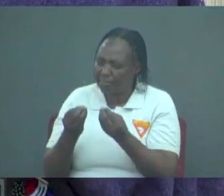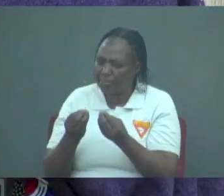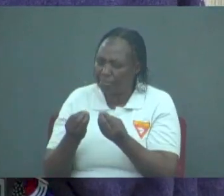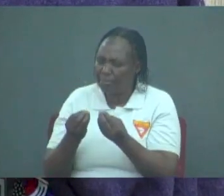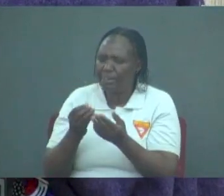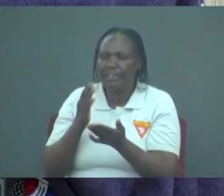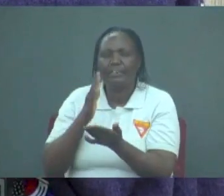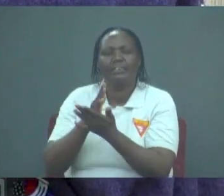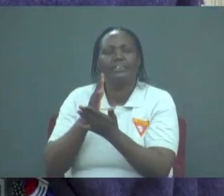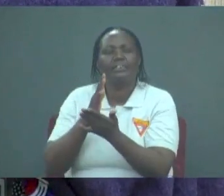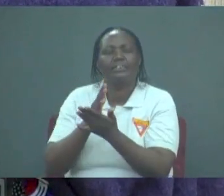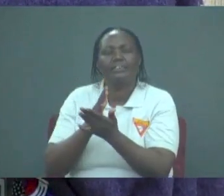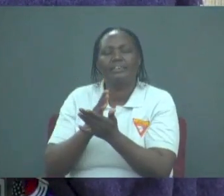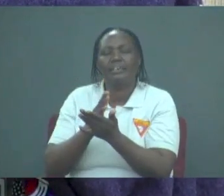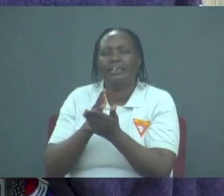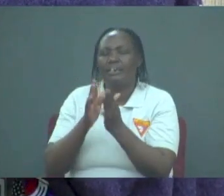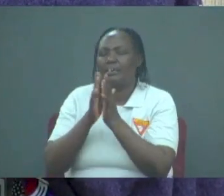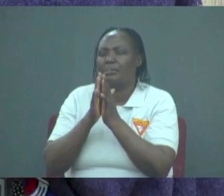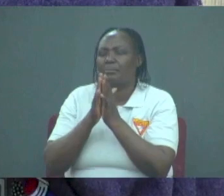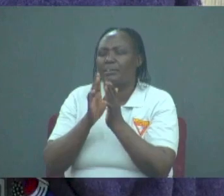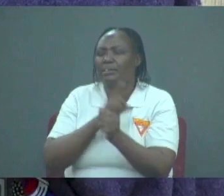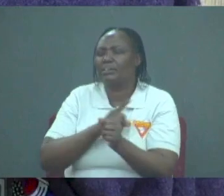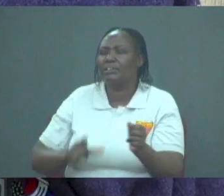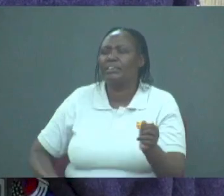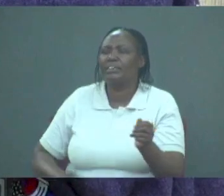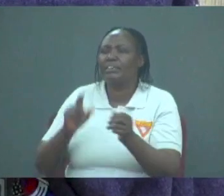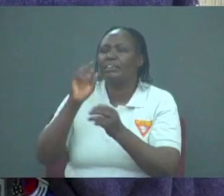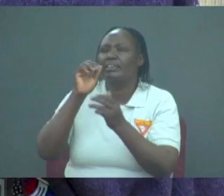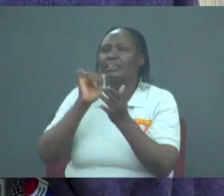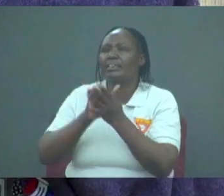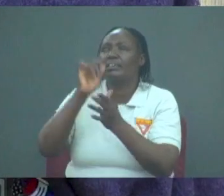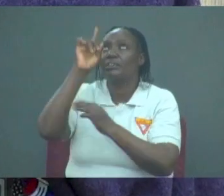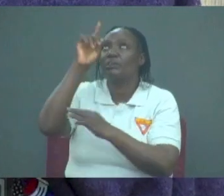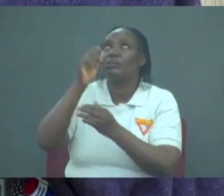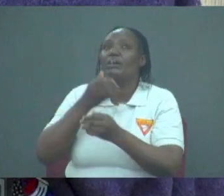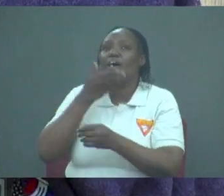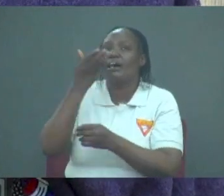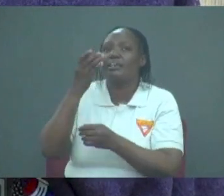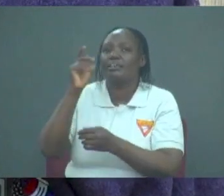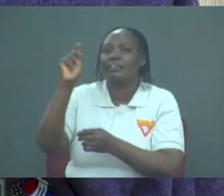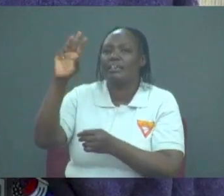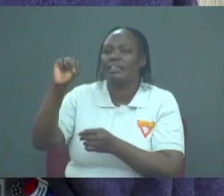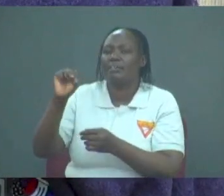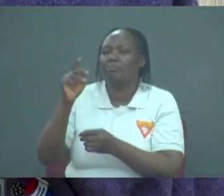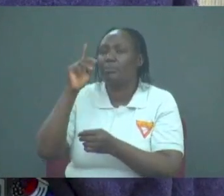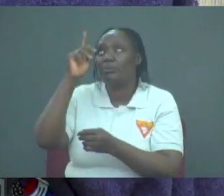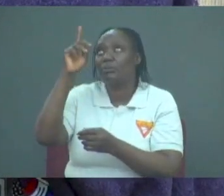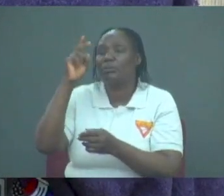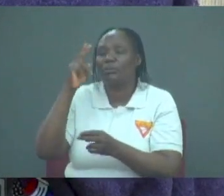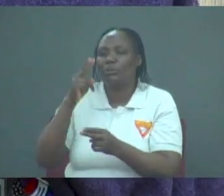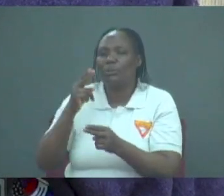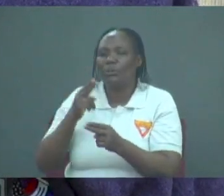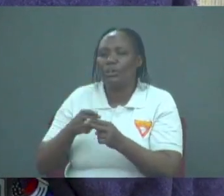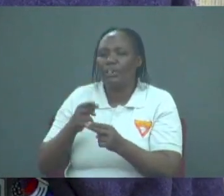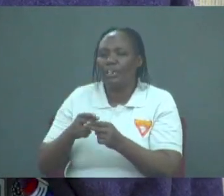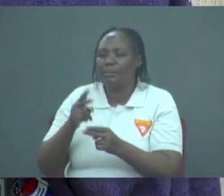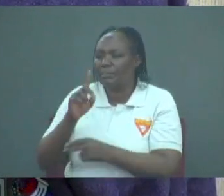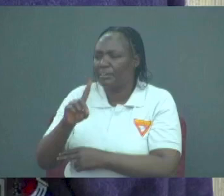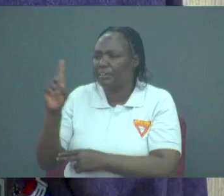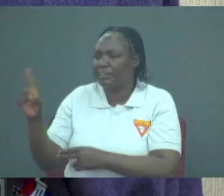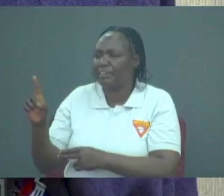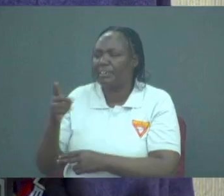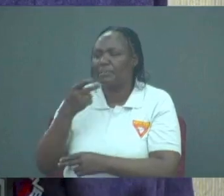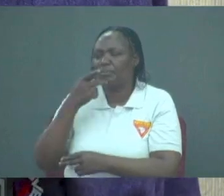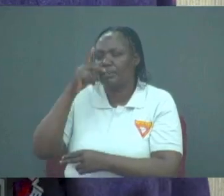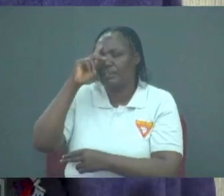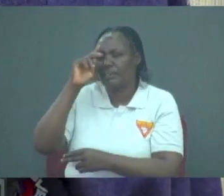sincere and our prayer Lord is that you answer them you know the needs of every child who has brought in a request even the parents who have